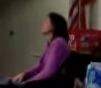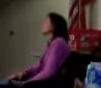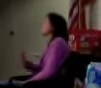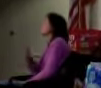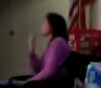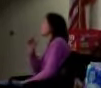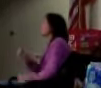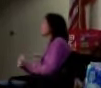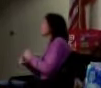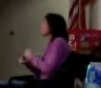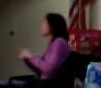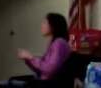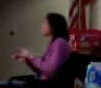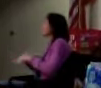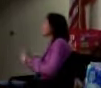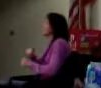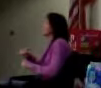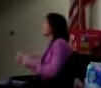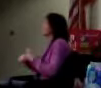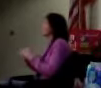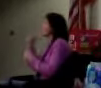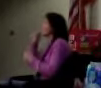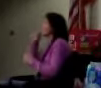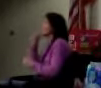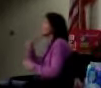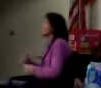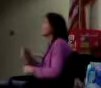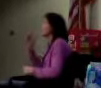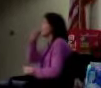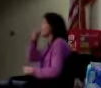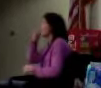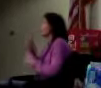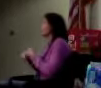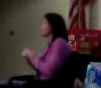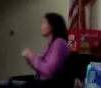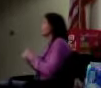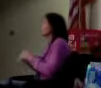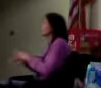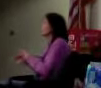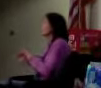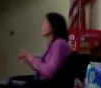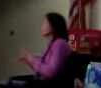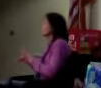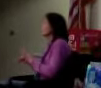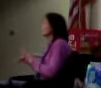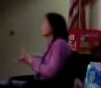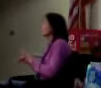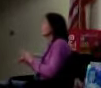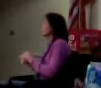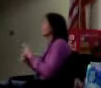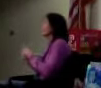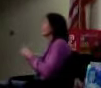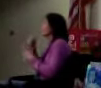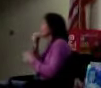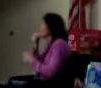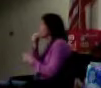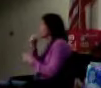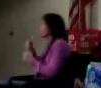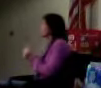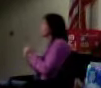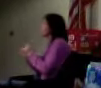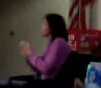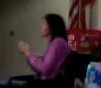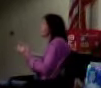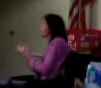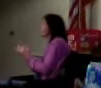Flavor makes a difference. How many of you, when you were thinking about this, thought about something in relation to when you ate the meal, whether you ate it with your